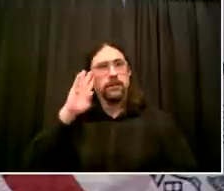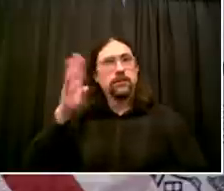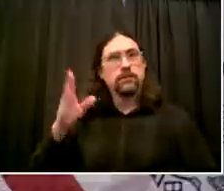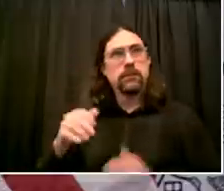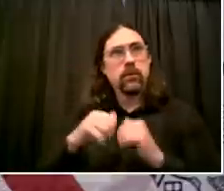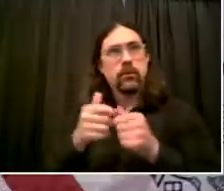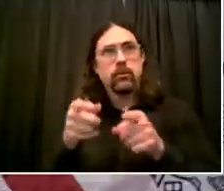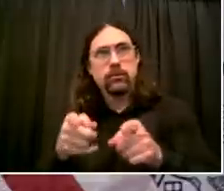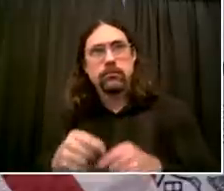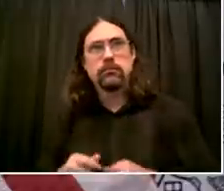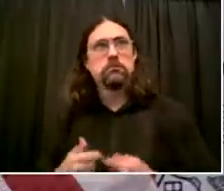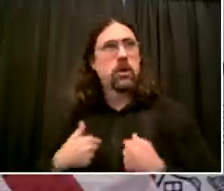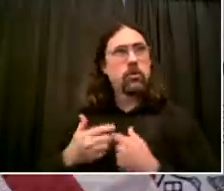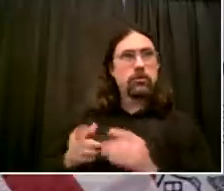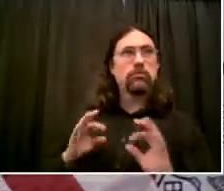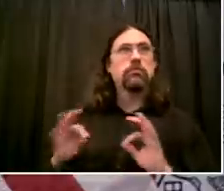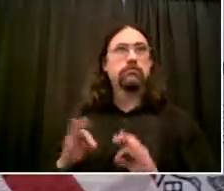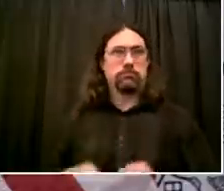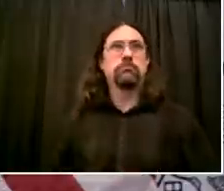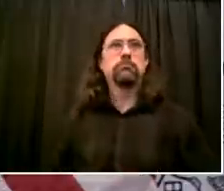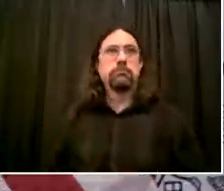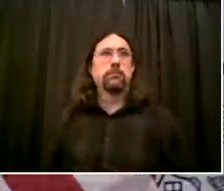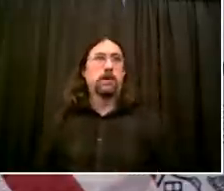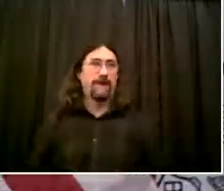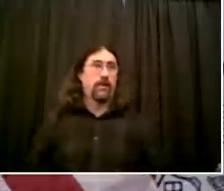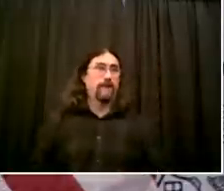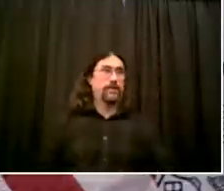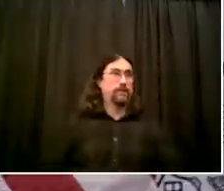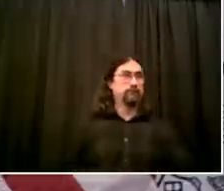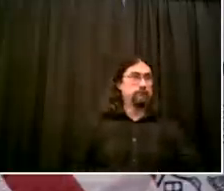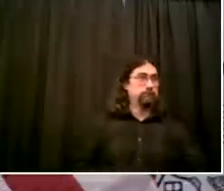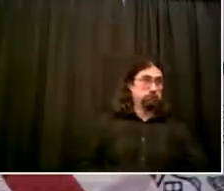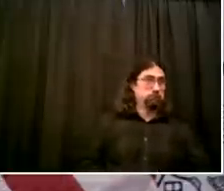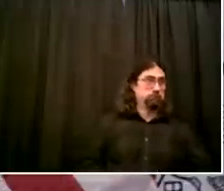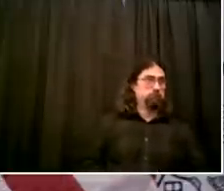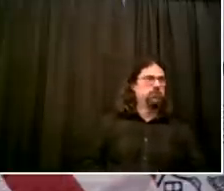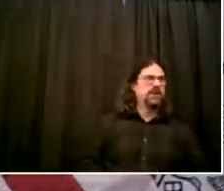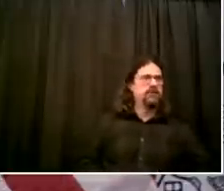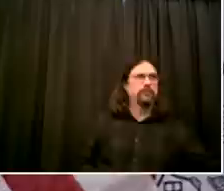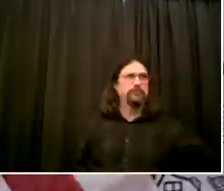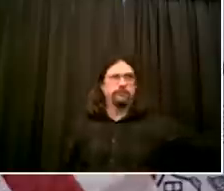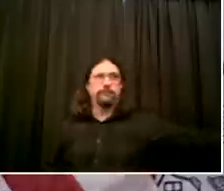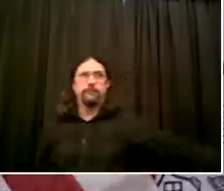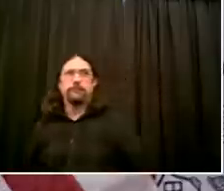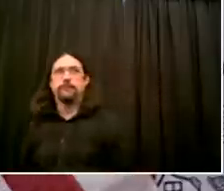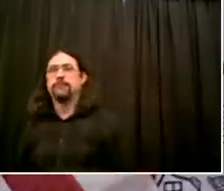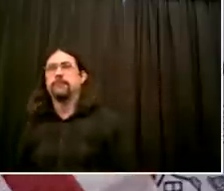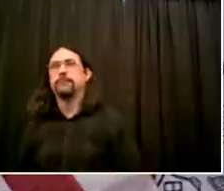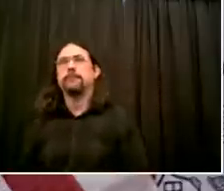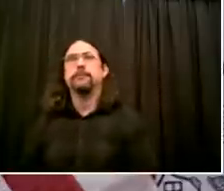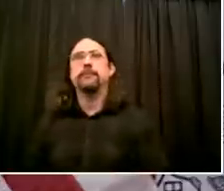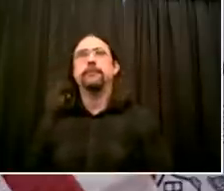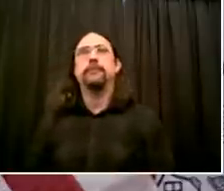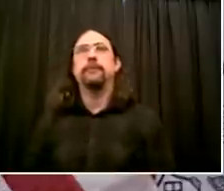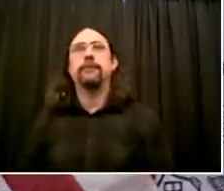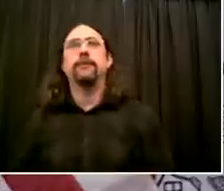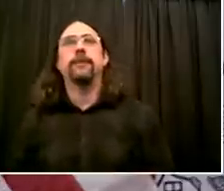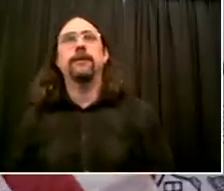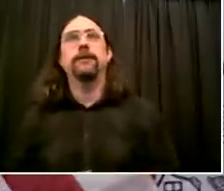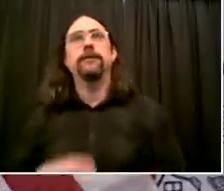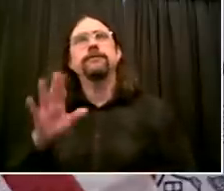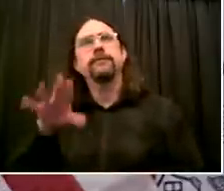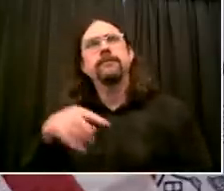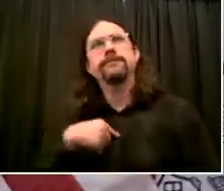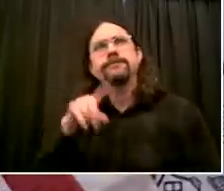might be a question for you, either or. So I do want to know how many spaces along the curbside that people traditionally call